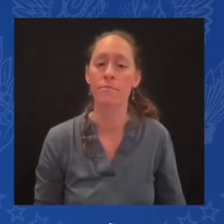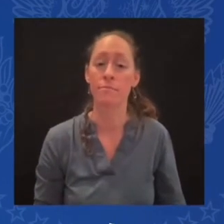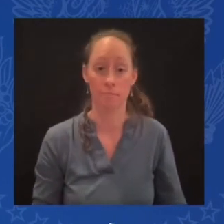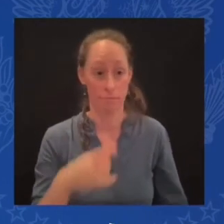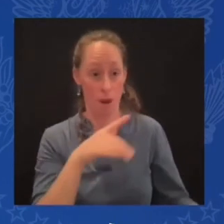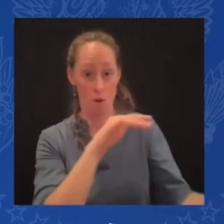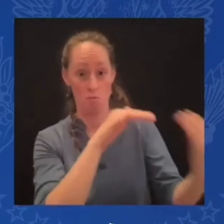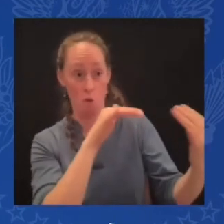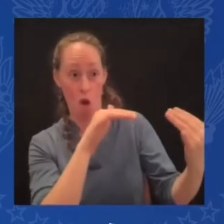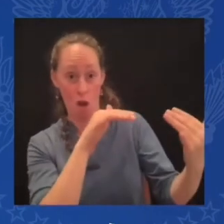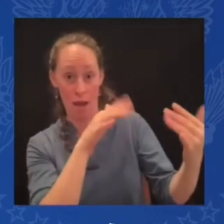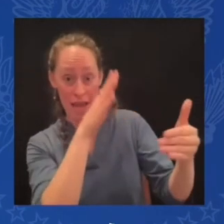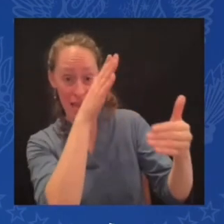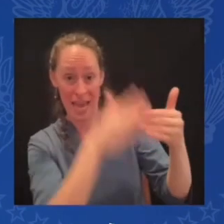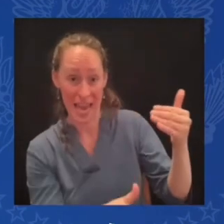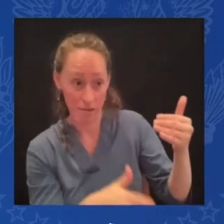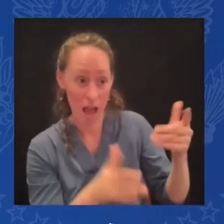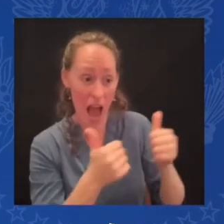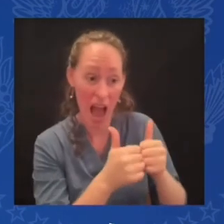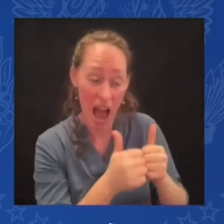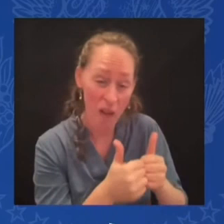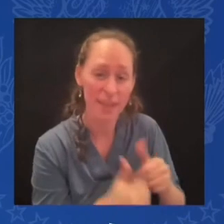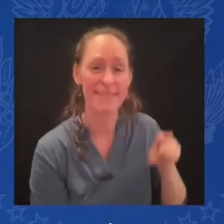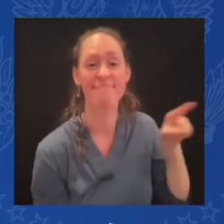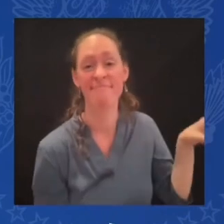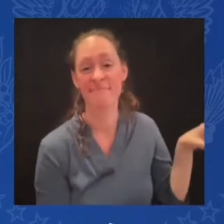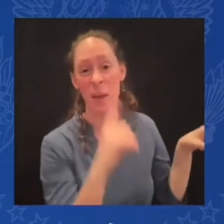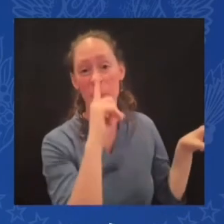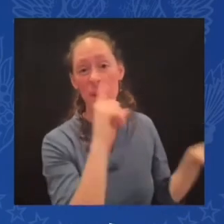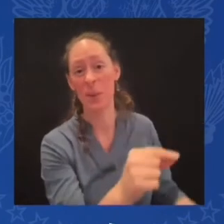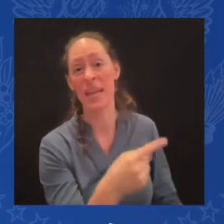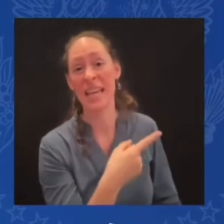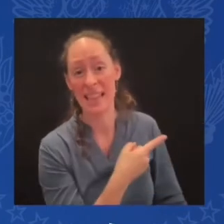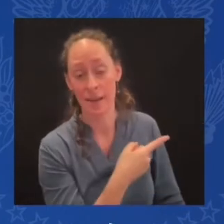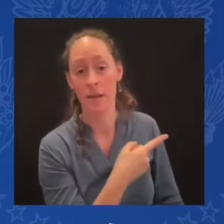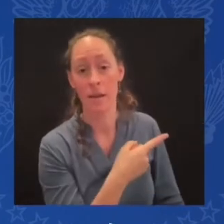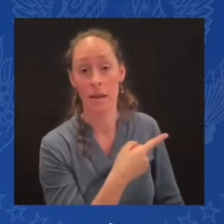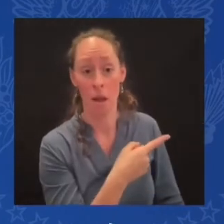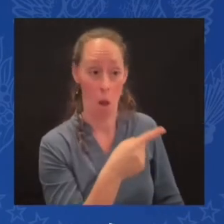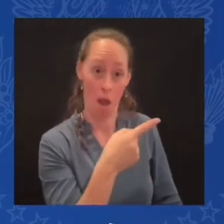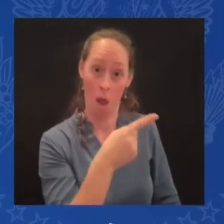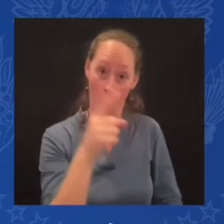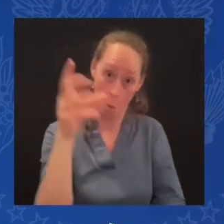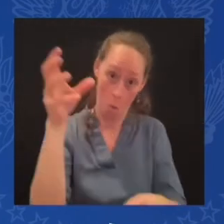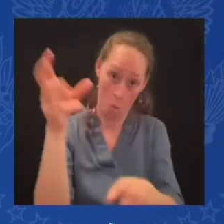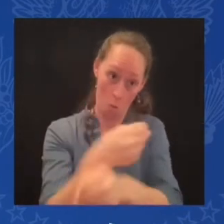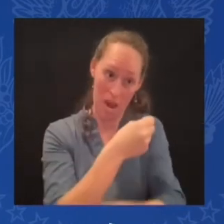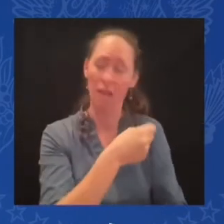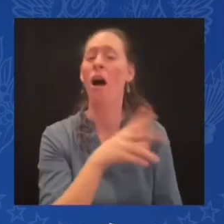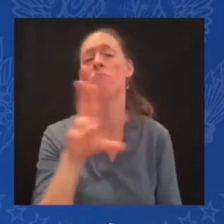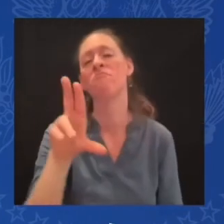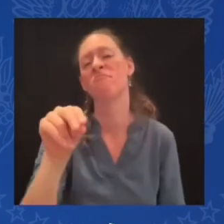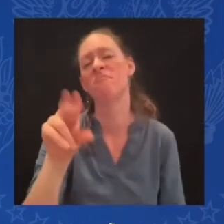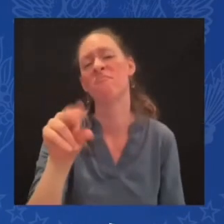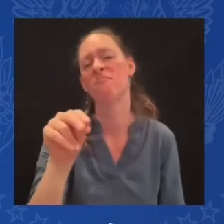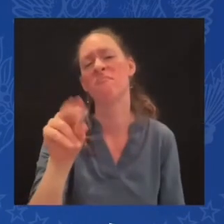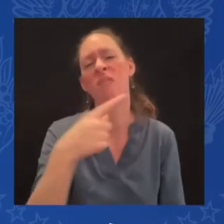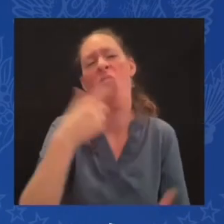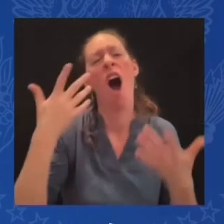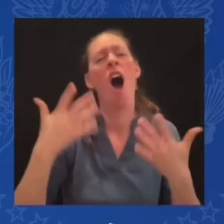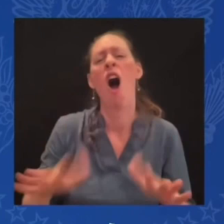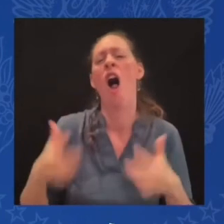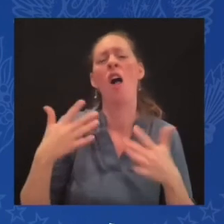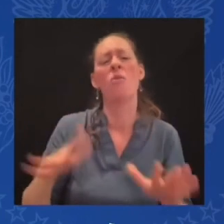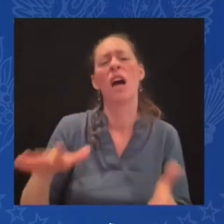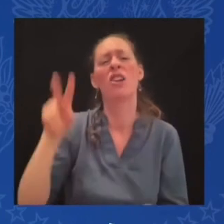no possibility of him winning the war in Ukraine. He's already lost that war. Imagine if